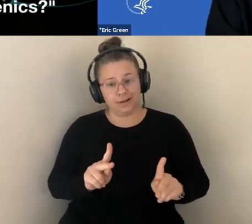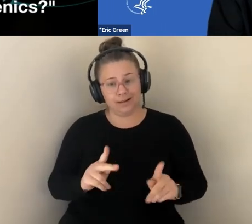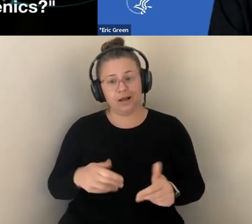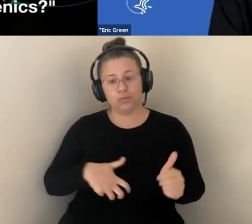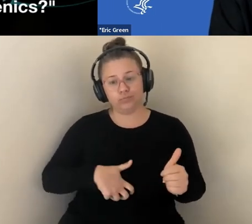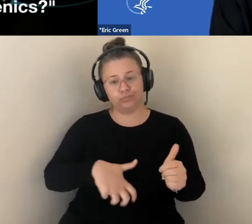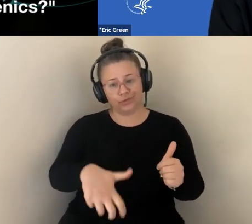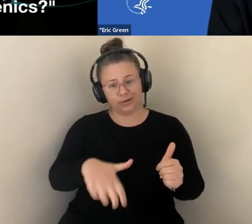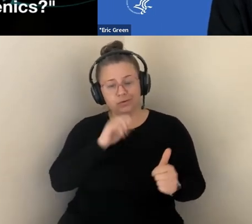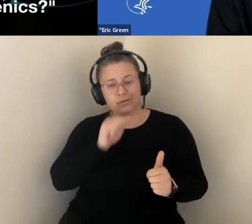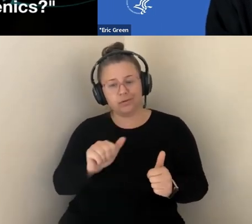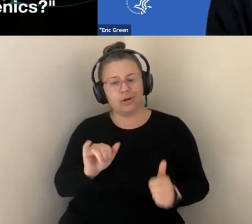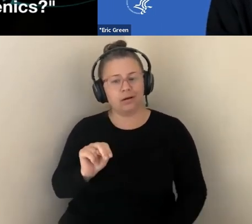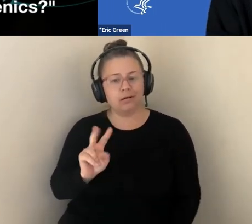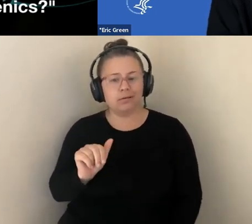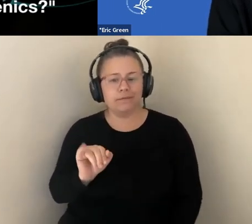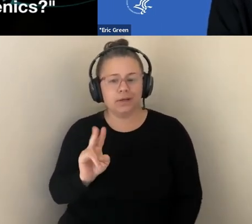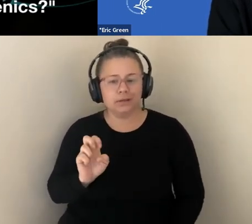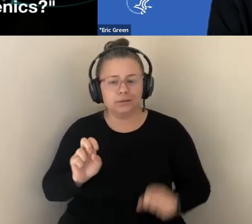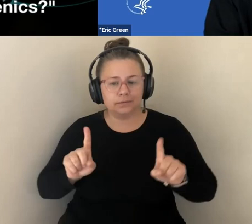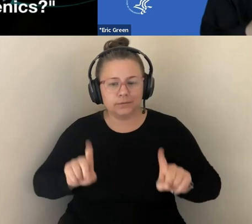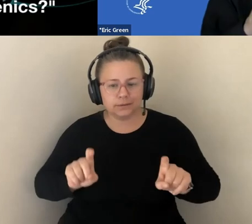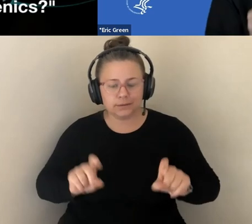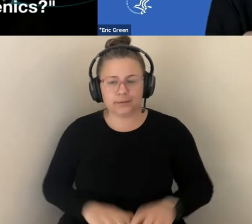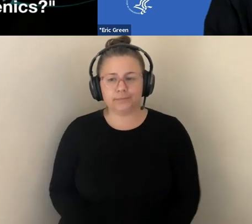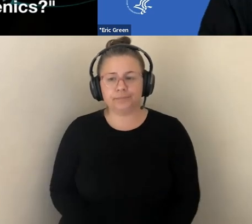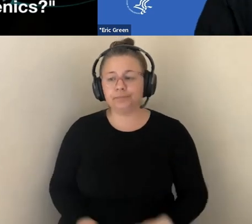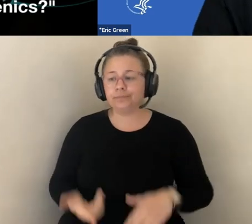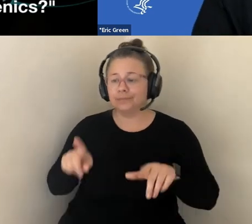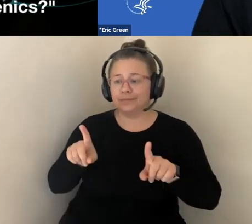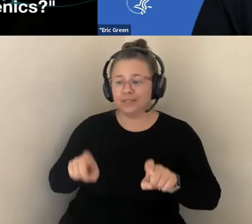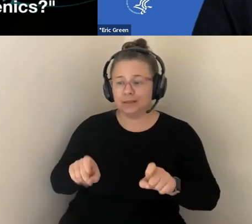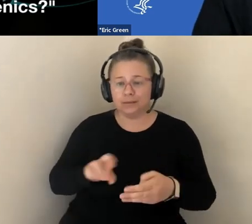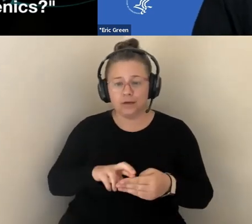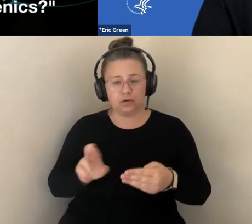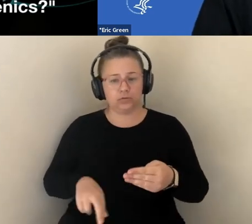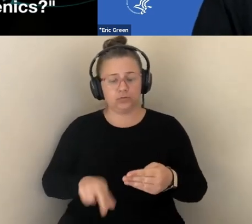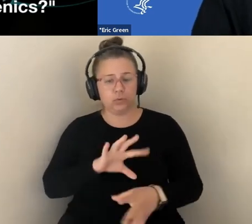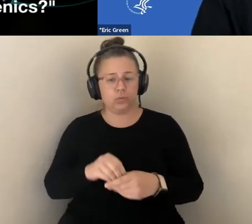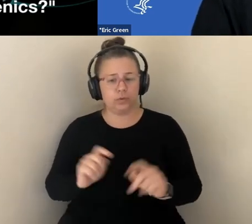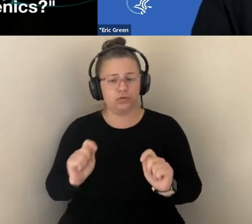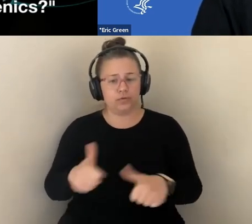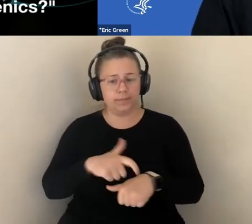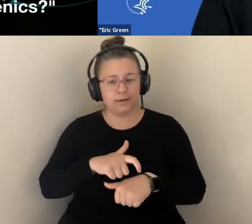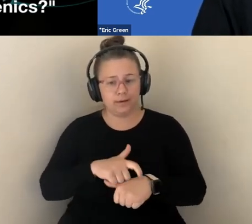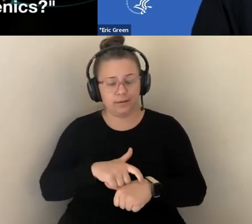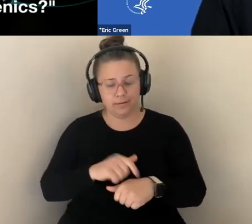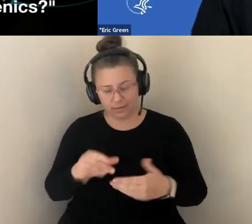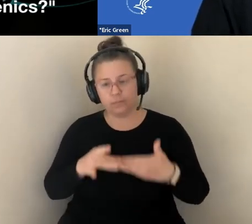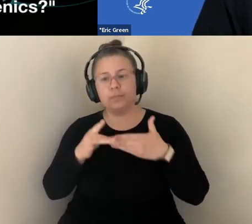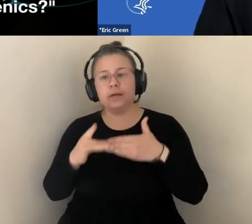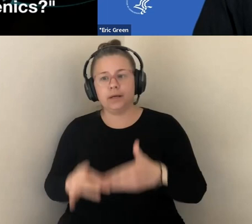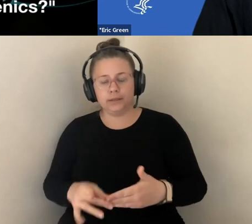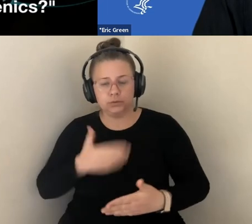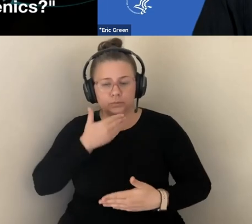TIMELY CLINICAL RESULTS OF GENETIC CONDITIONS MAKE FOR MORE INFORMED DECISION MAKING AND GREATER AUTONOMY IN PRENATAL